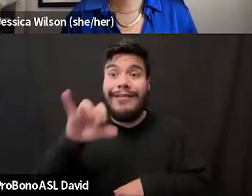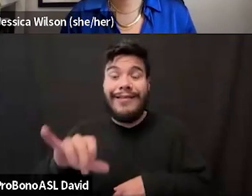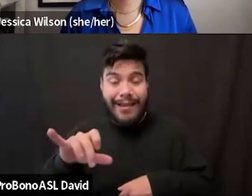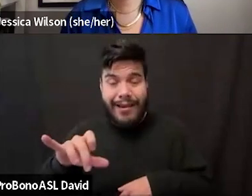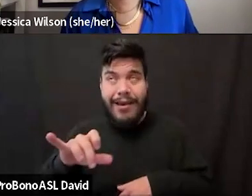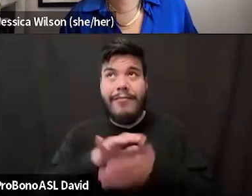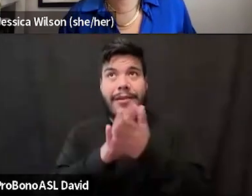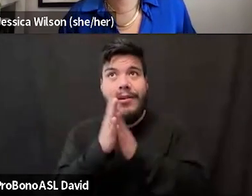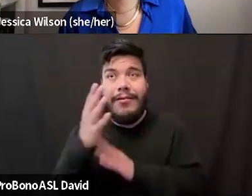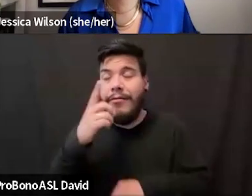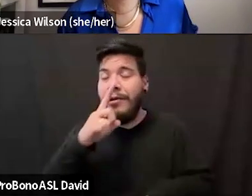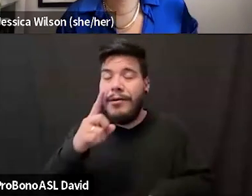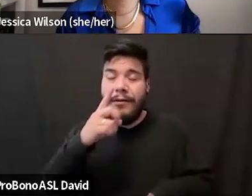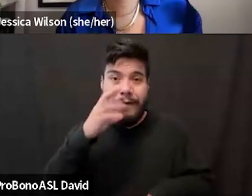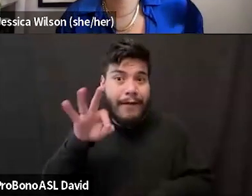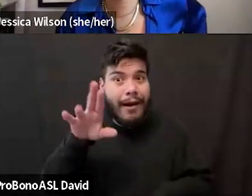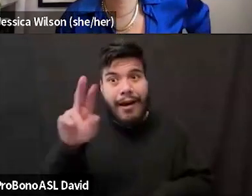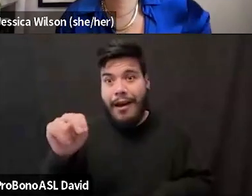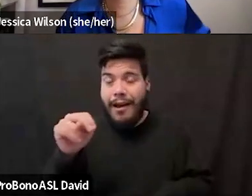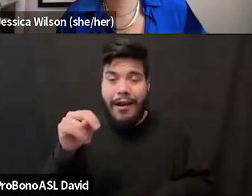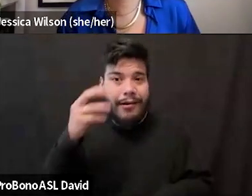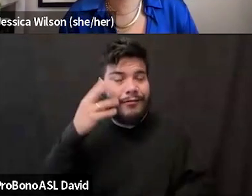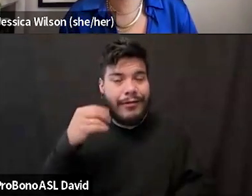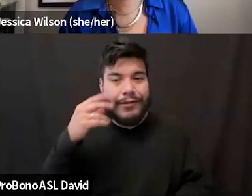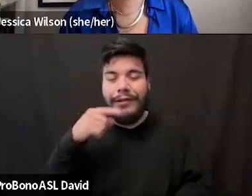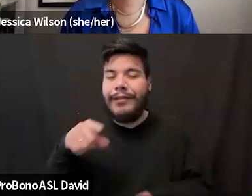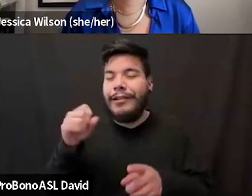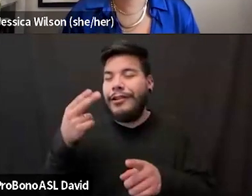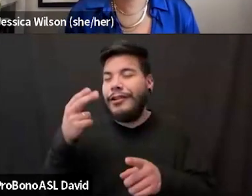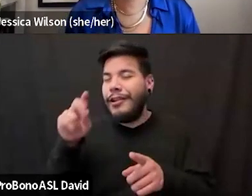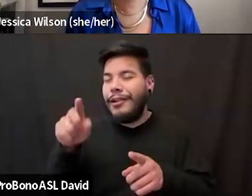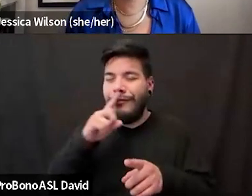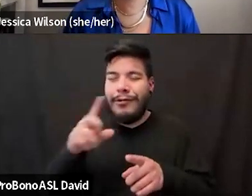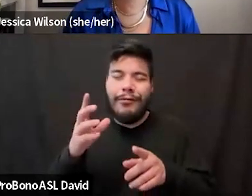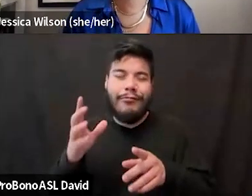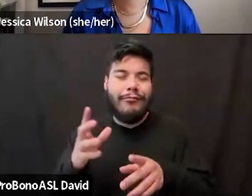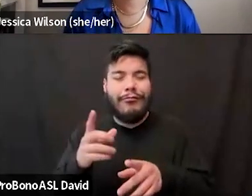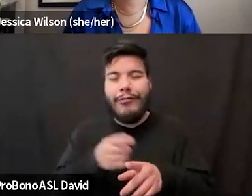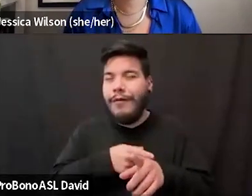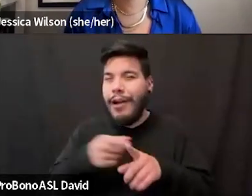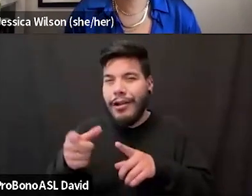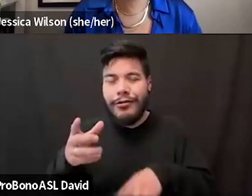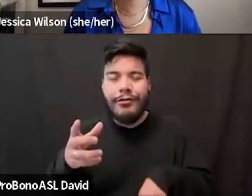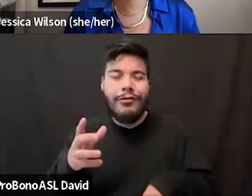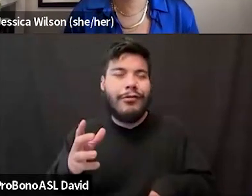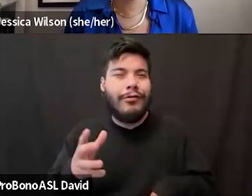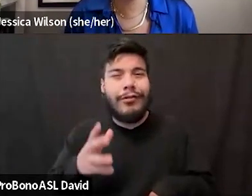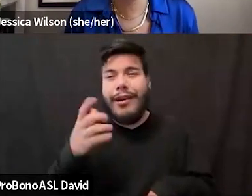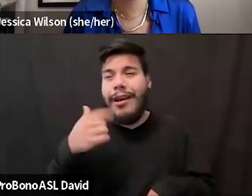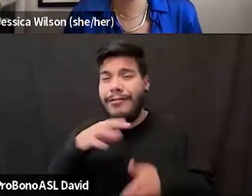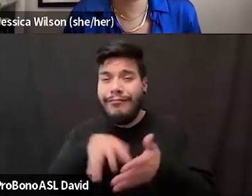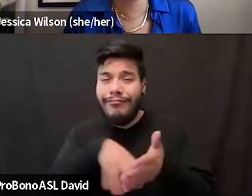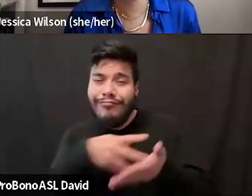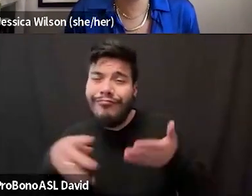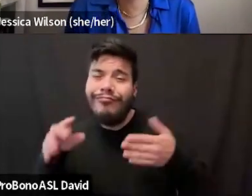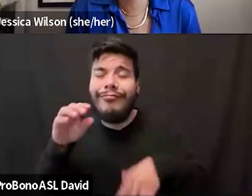experience. And I was like, this Shana person, she's like a proper professional. She understands details and like has spreadsheets and Google